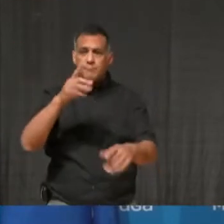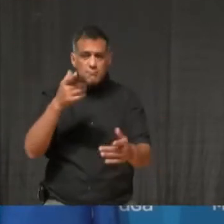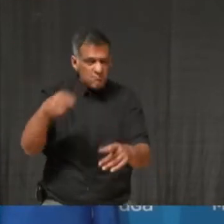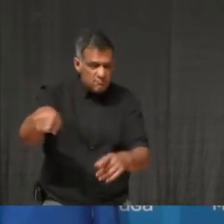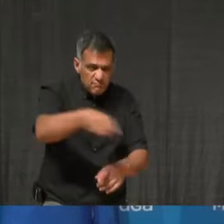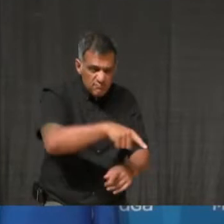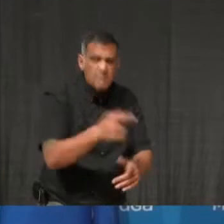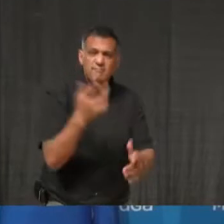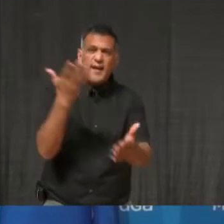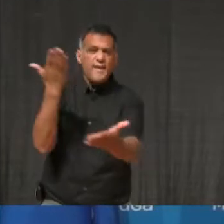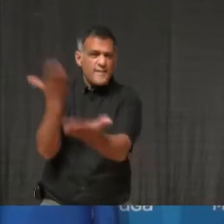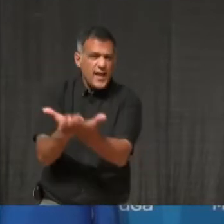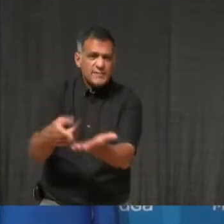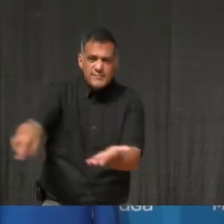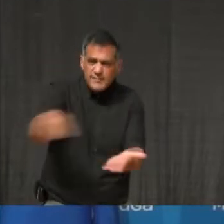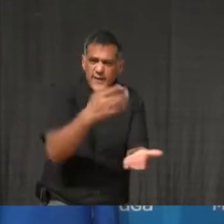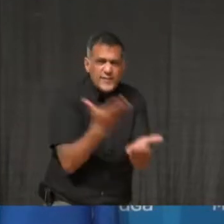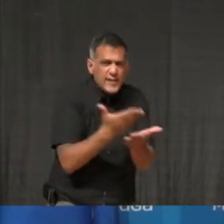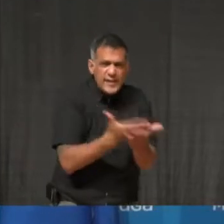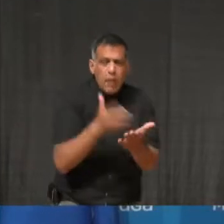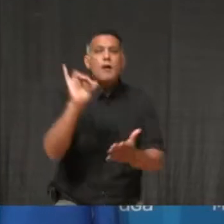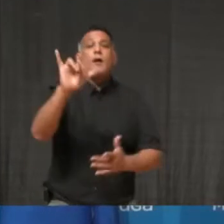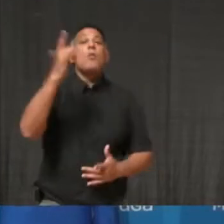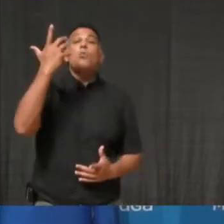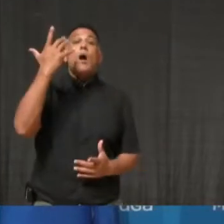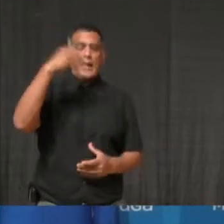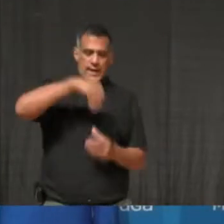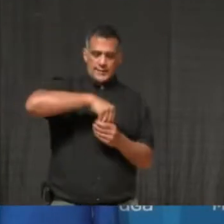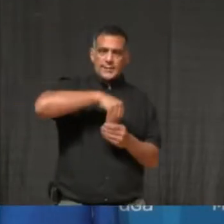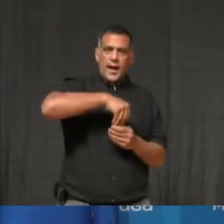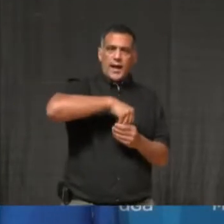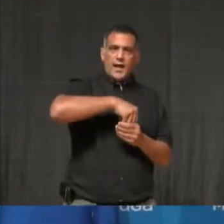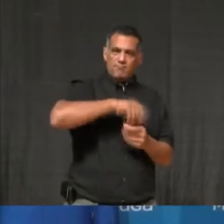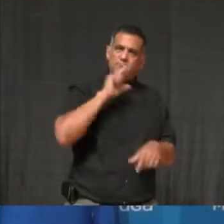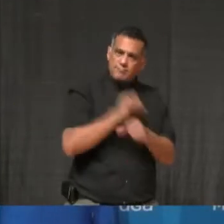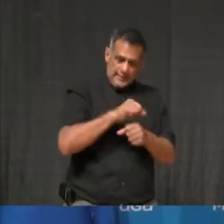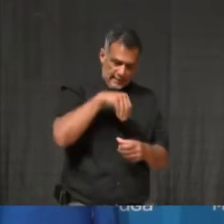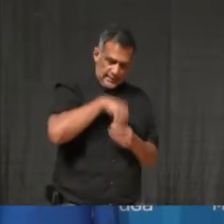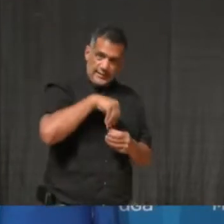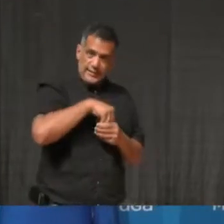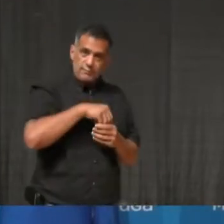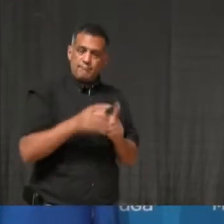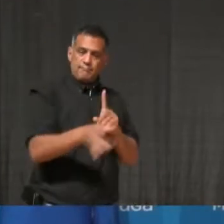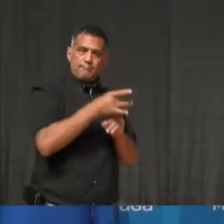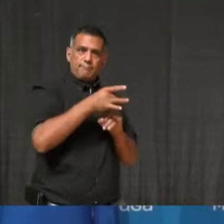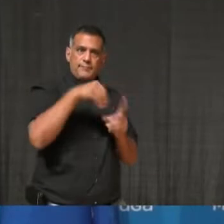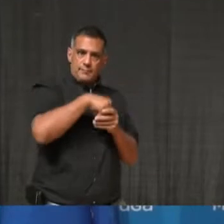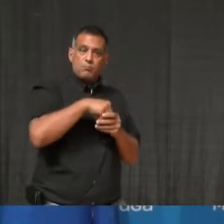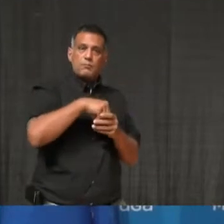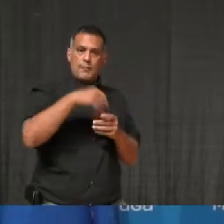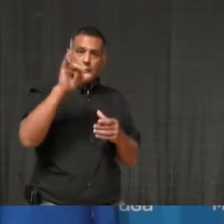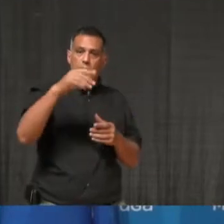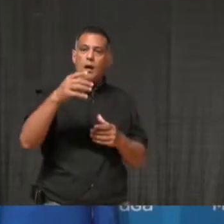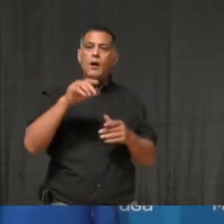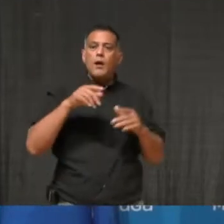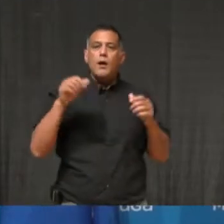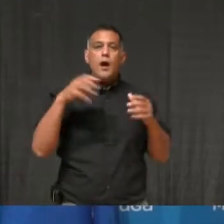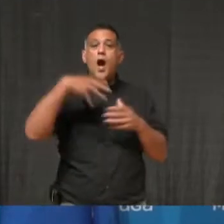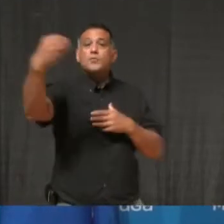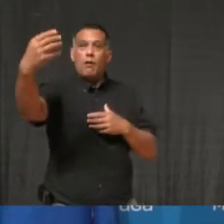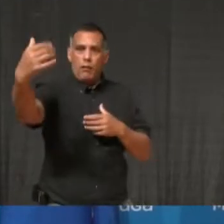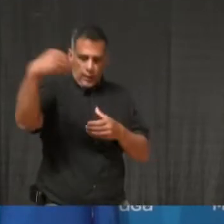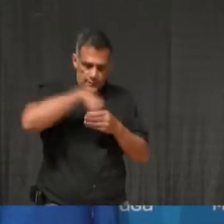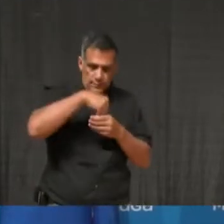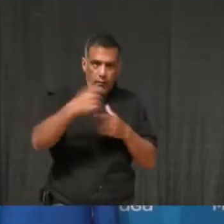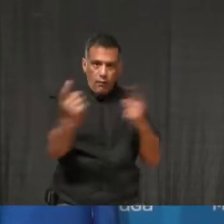people gather indoors with those outside their immediate households. We are responsible for